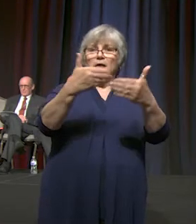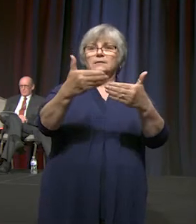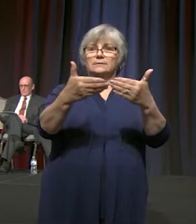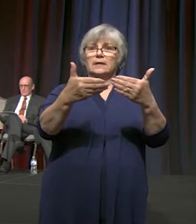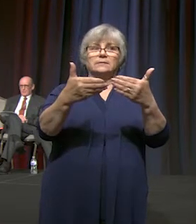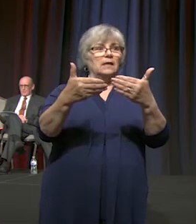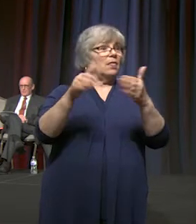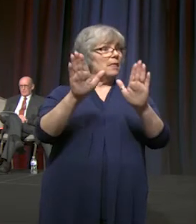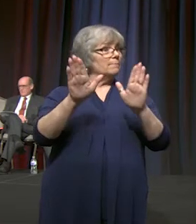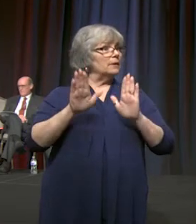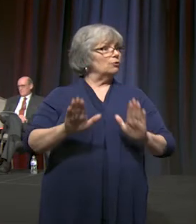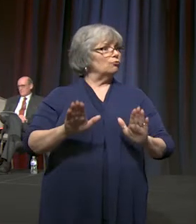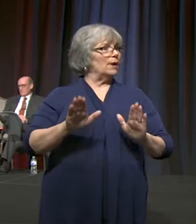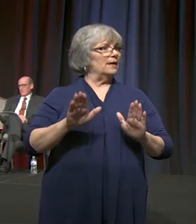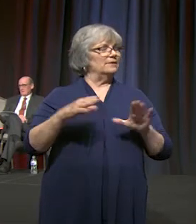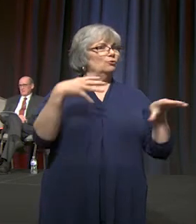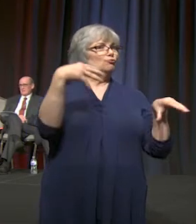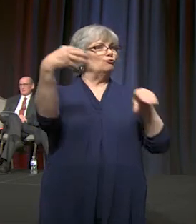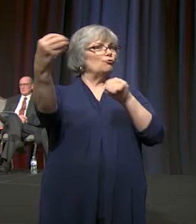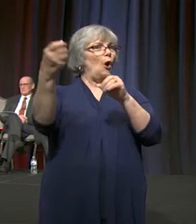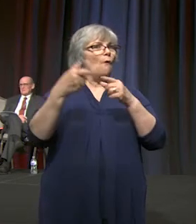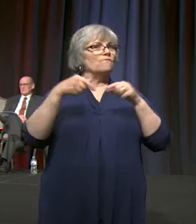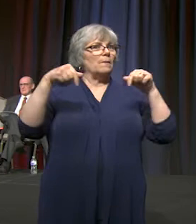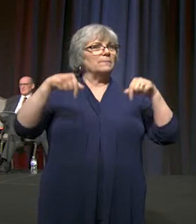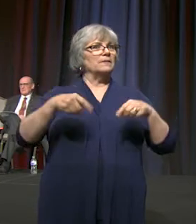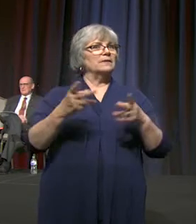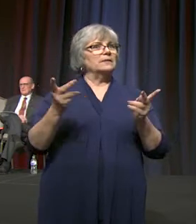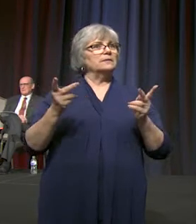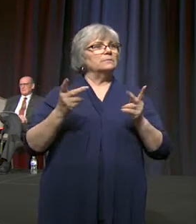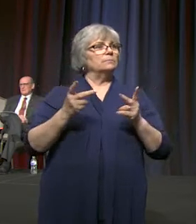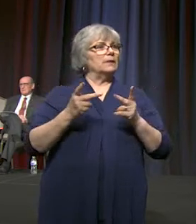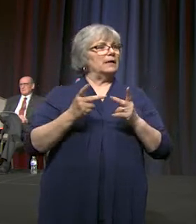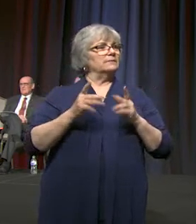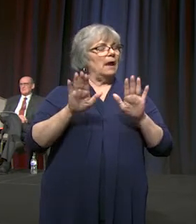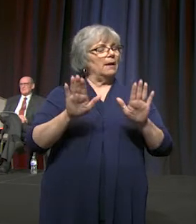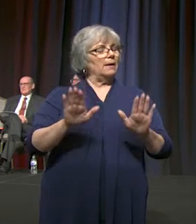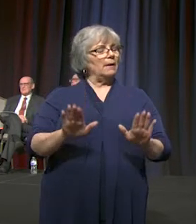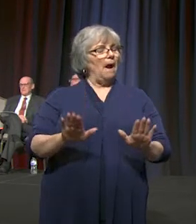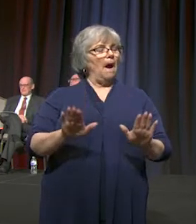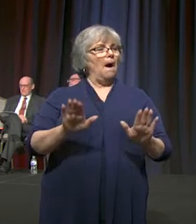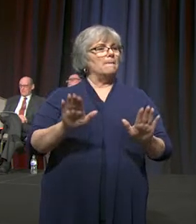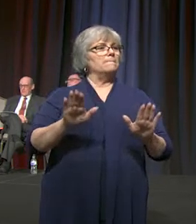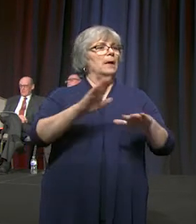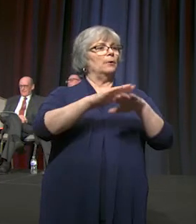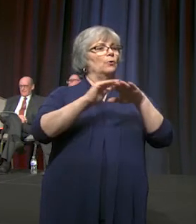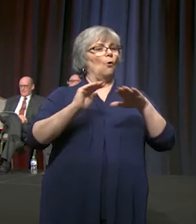Wouldn't it be great to go from this place and to call the whole church into prayer?